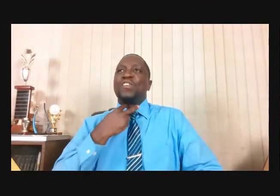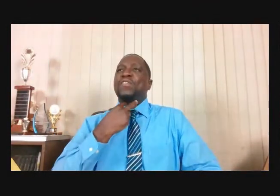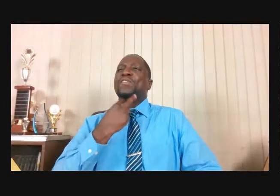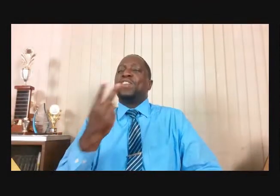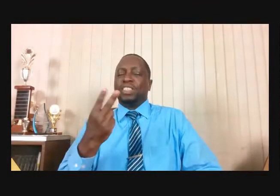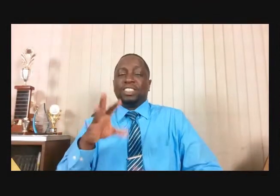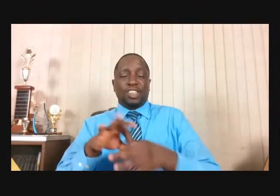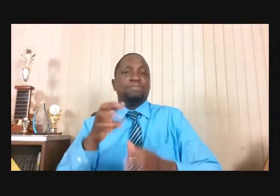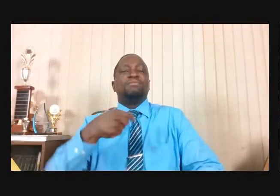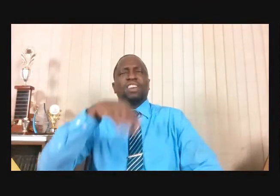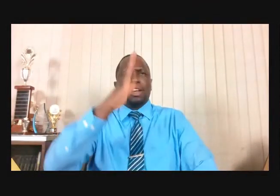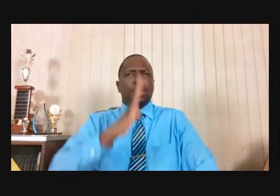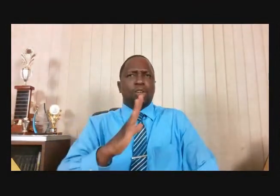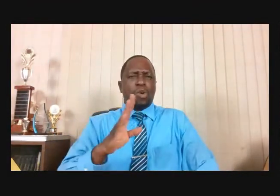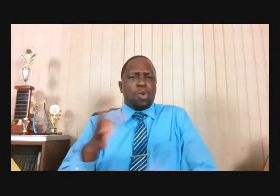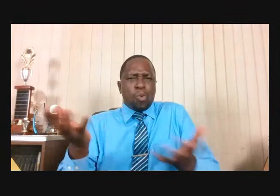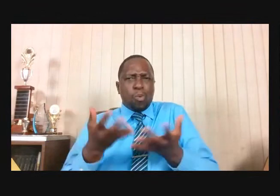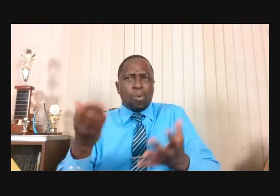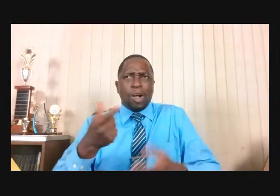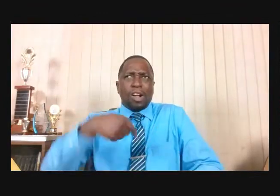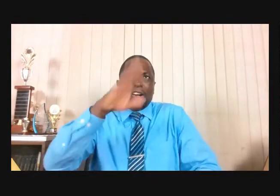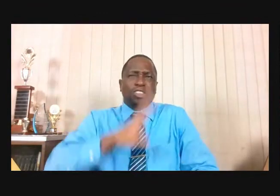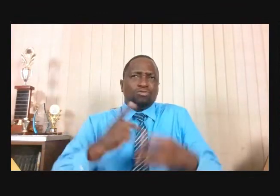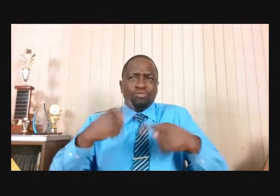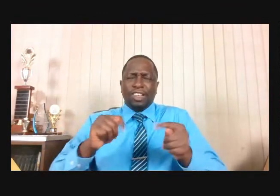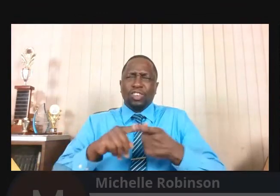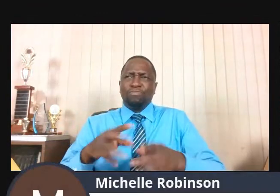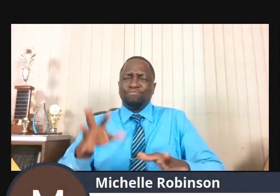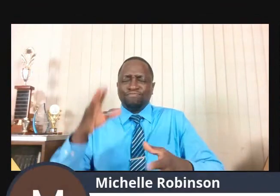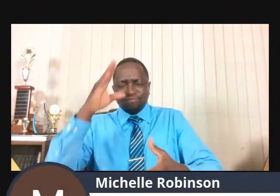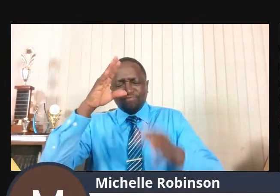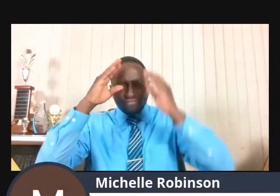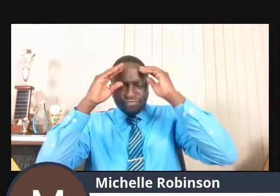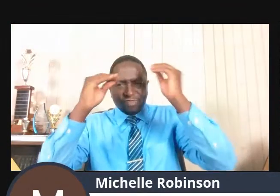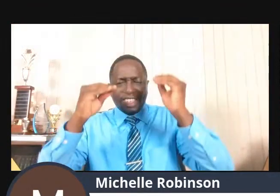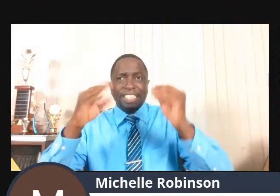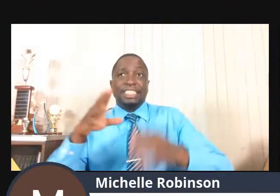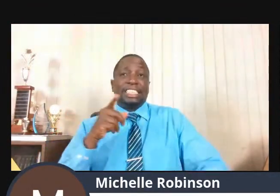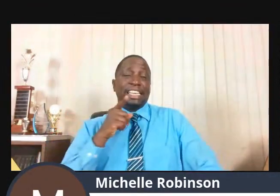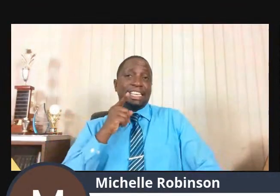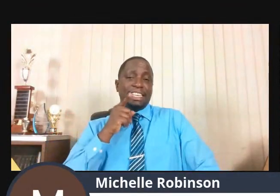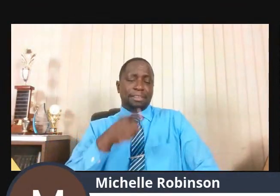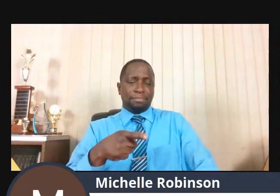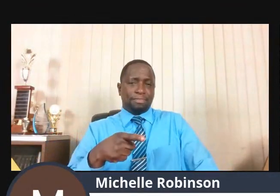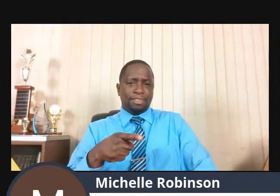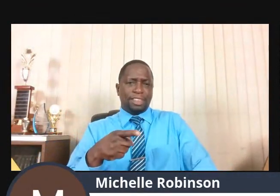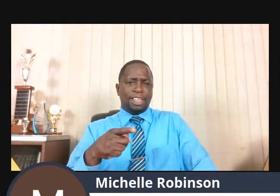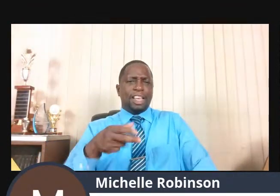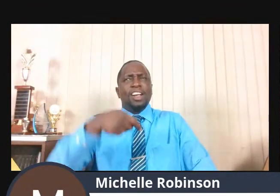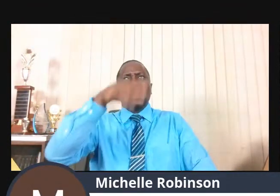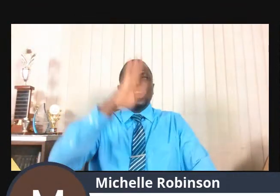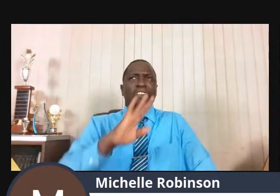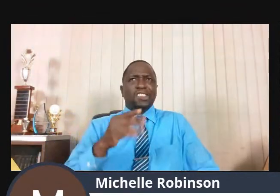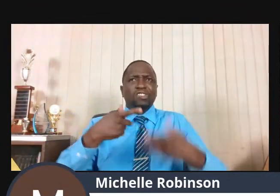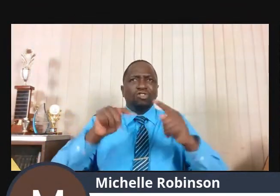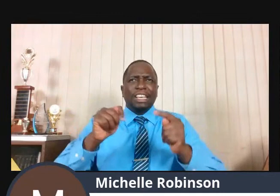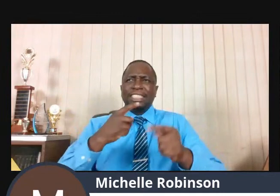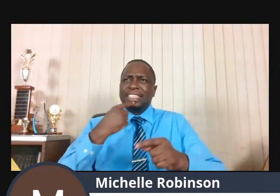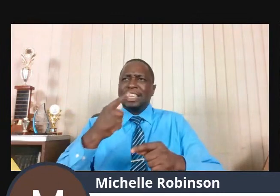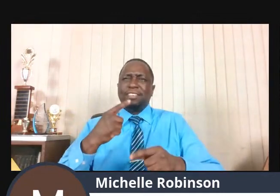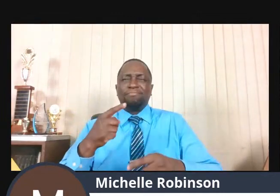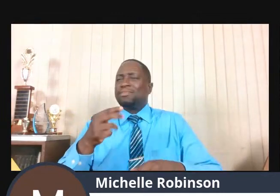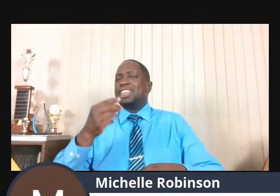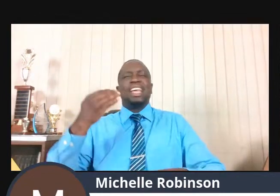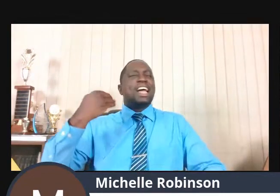God trying to teach him? God was saying, listen, I am not in necessarily the big things.